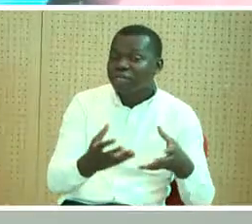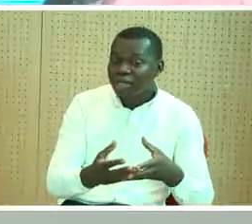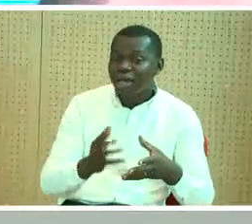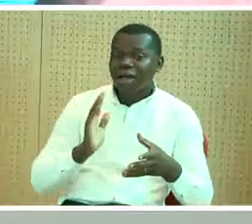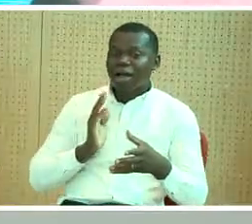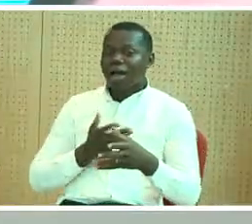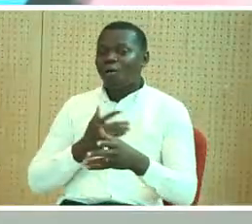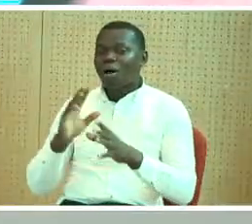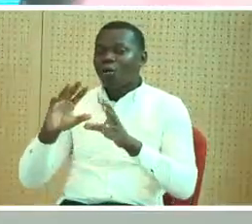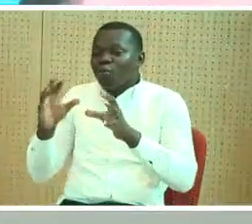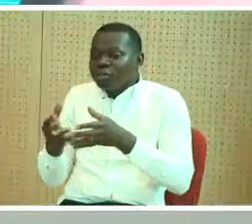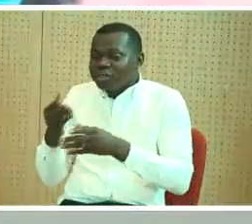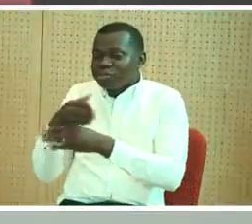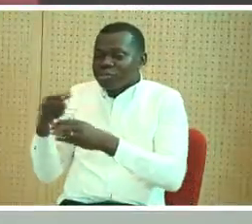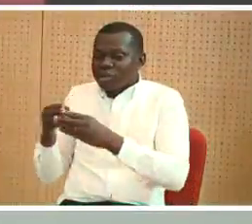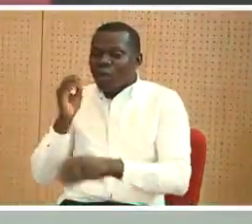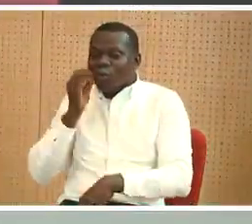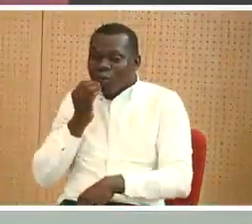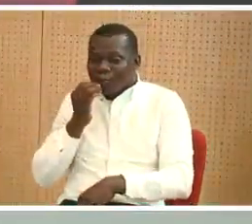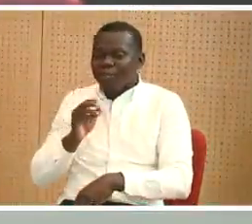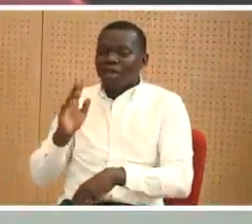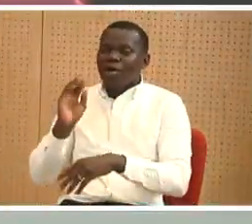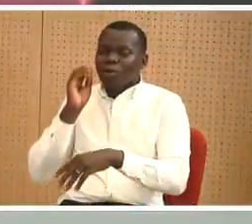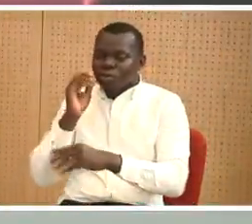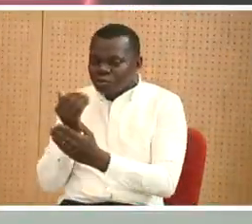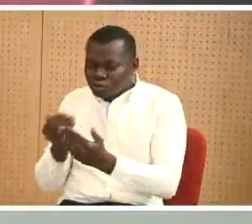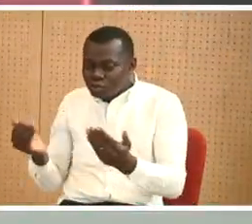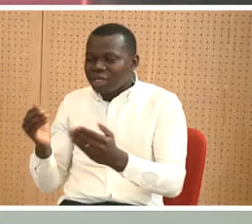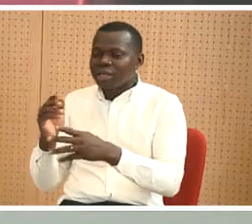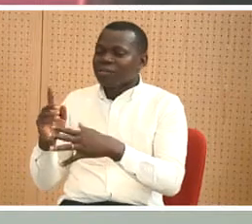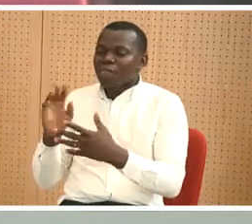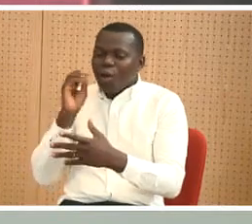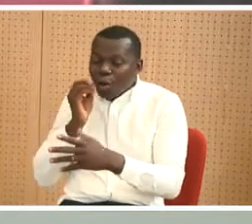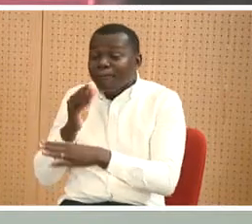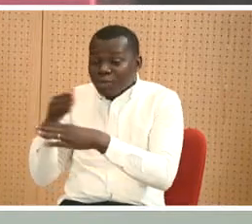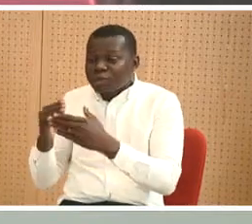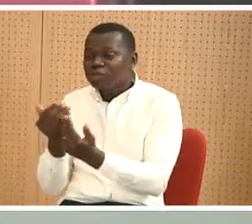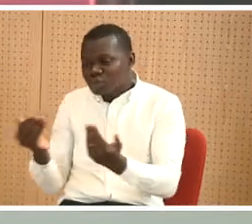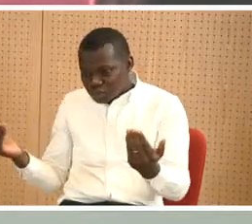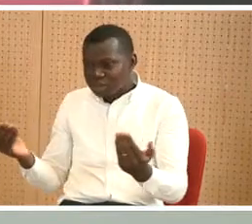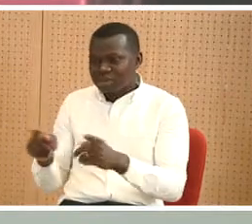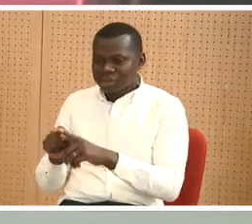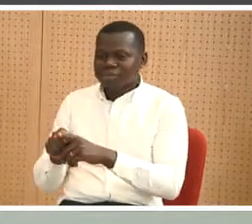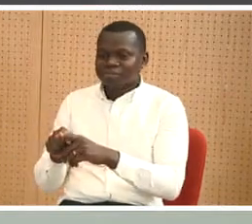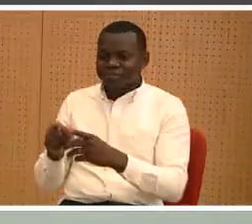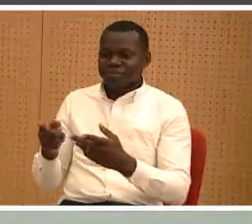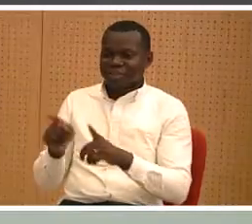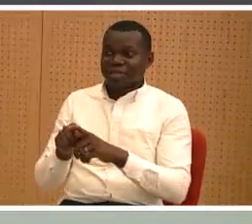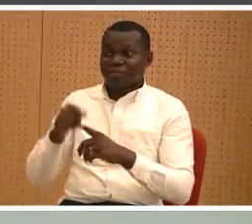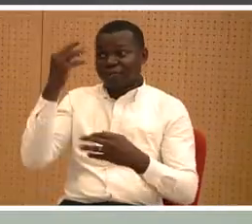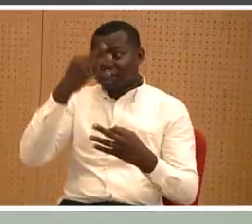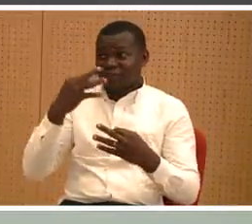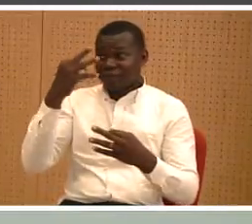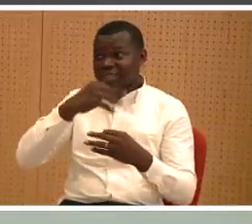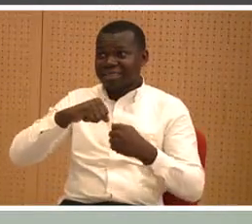build our homes our homes build our children our children build peace in the quest to face all our